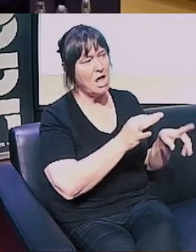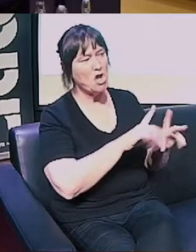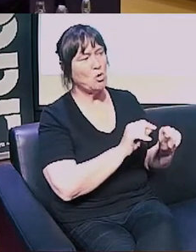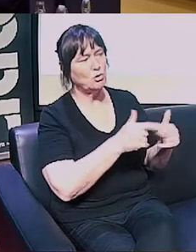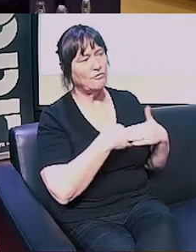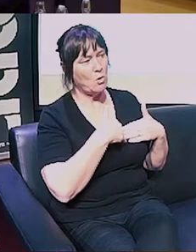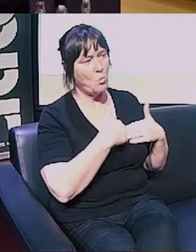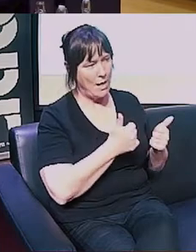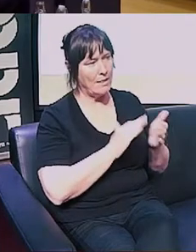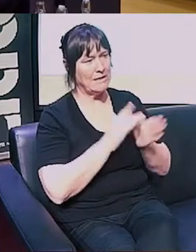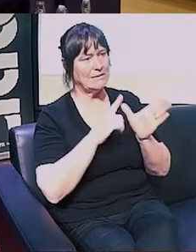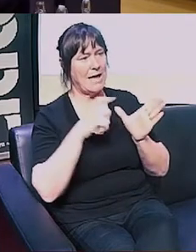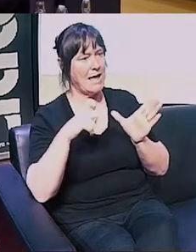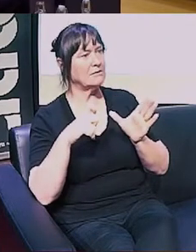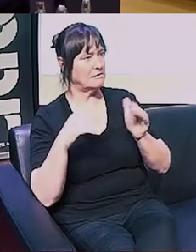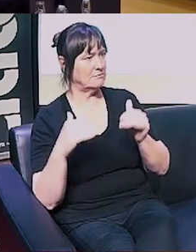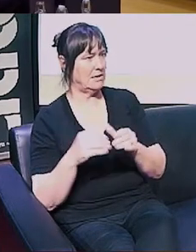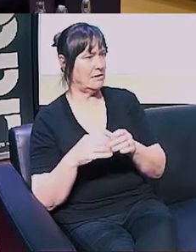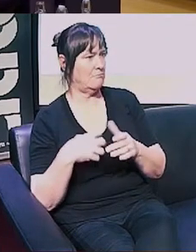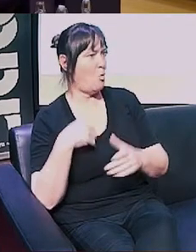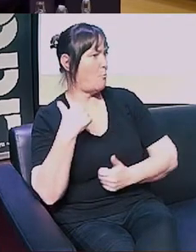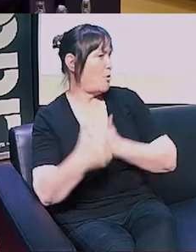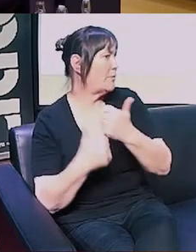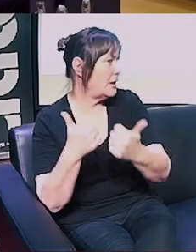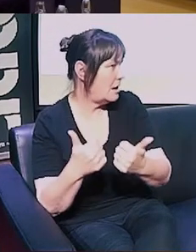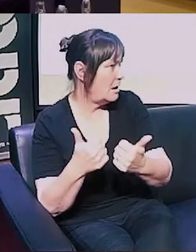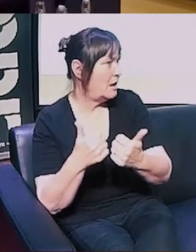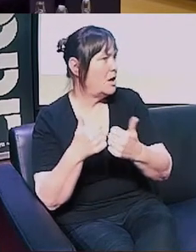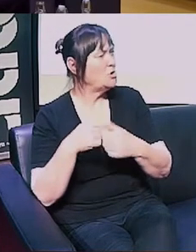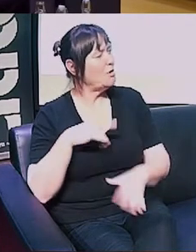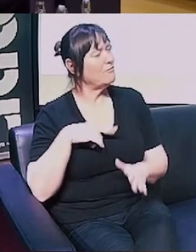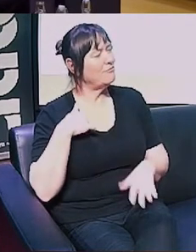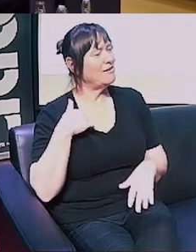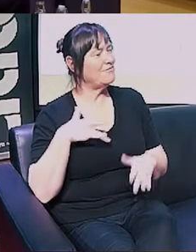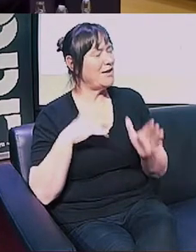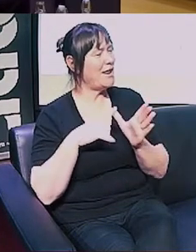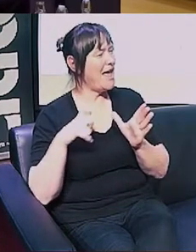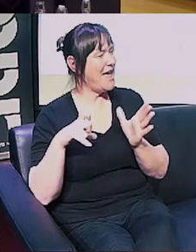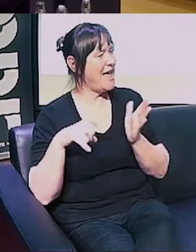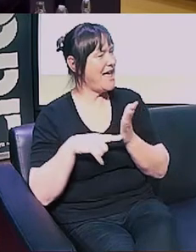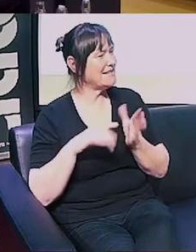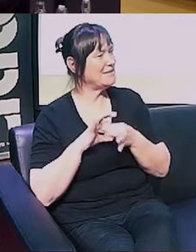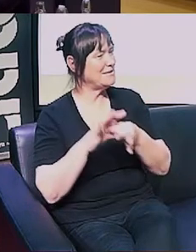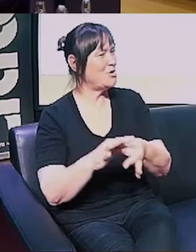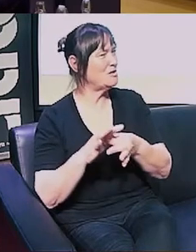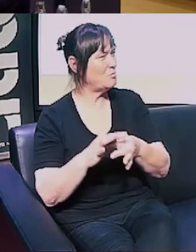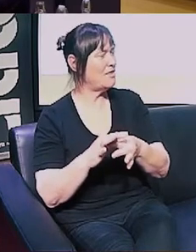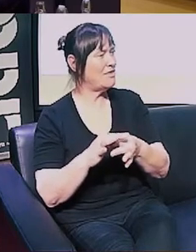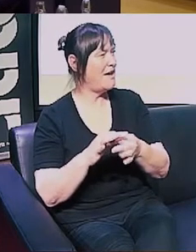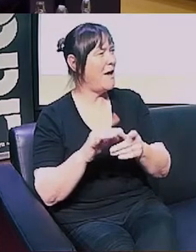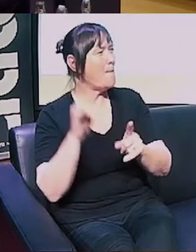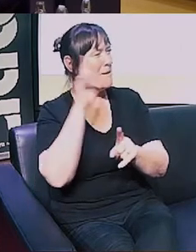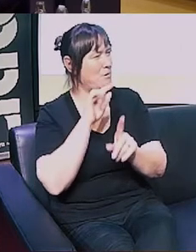alignment with fringe issues and, for example, gun lobbyists? I don't think they're fringe at all. I think most New Zealanders